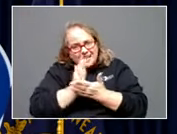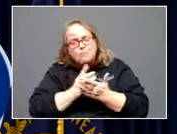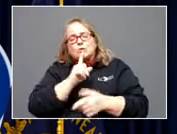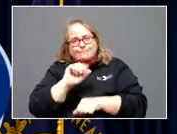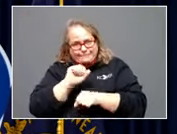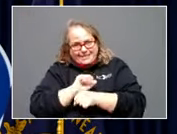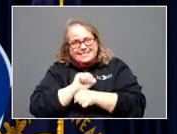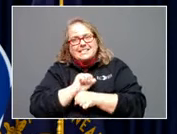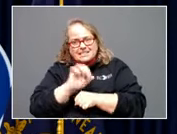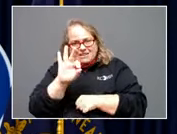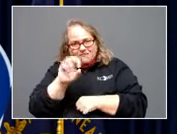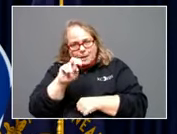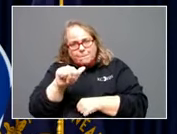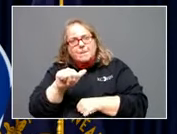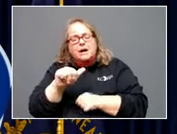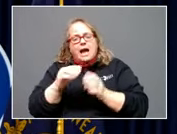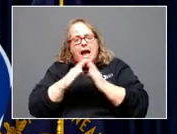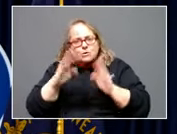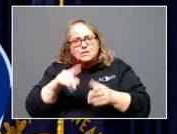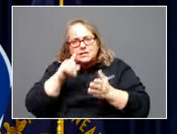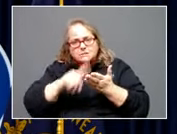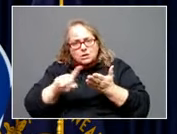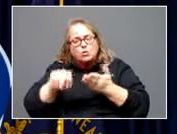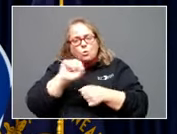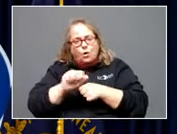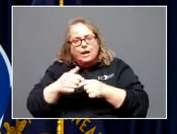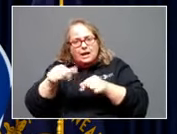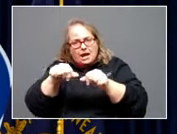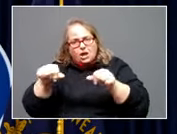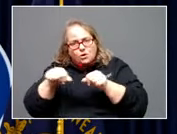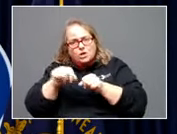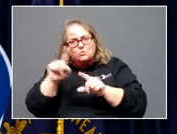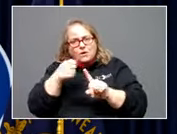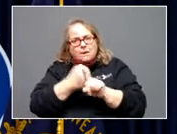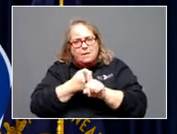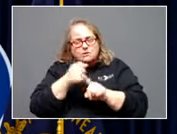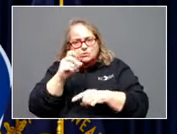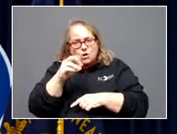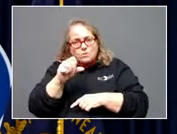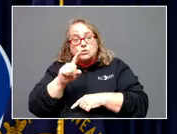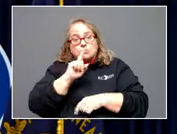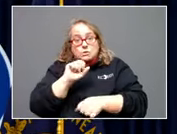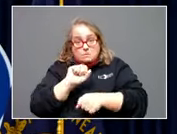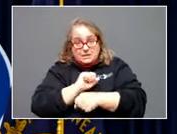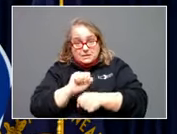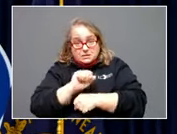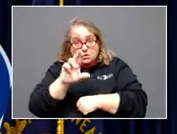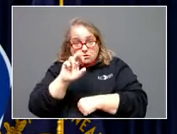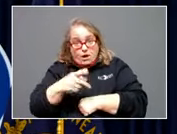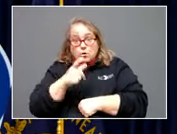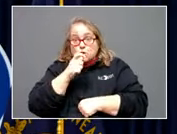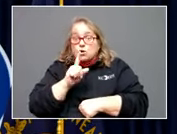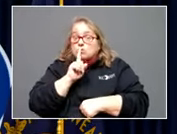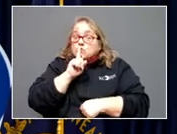housing inspectors, and other officials working in areas impacted by the storms. Legitimate representatives carry official identification